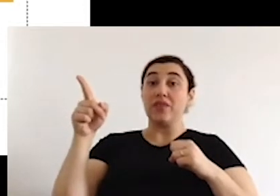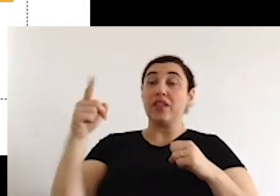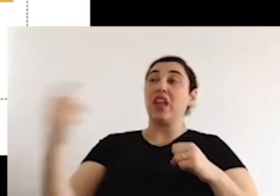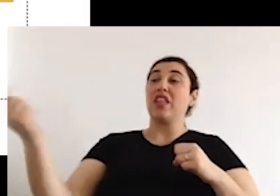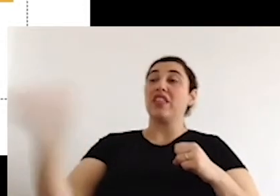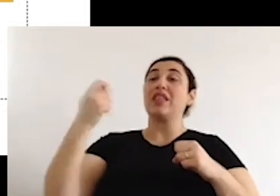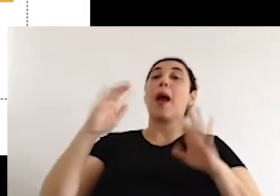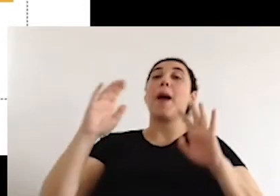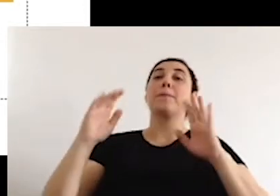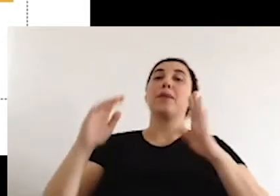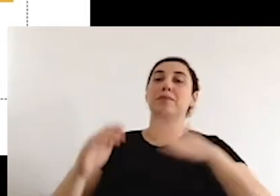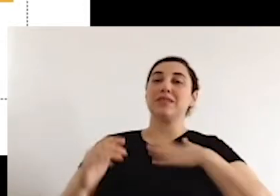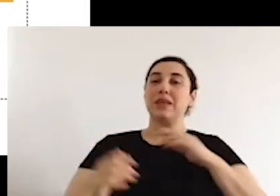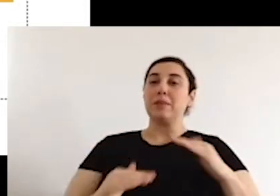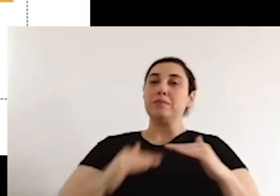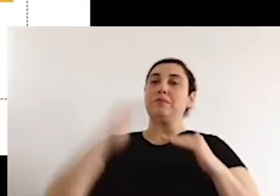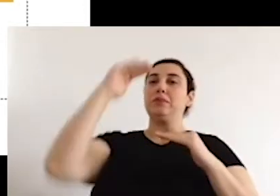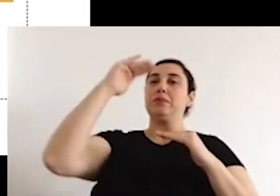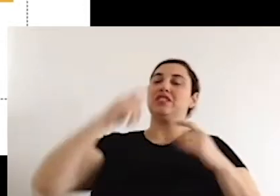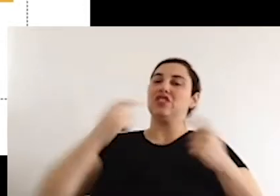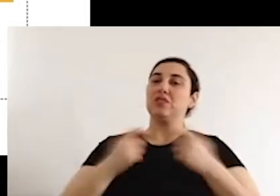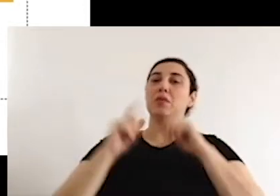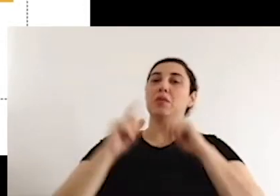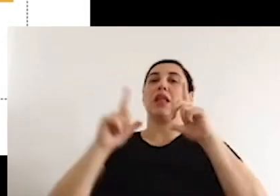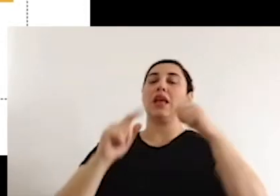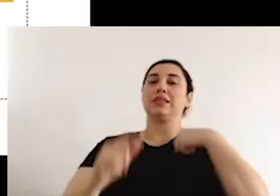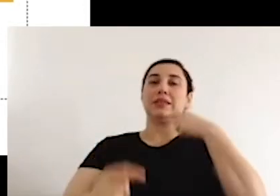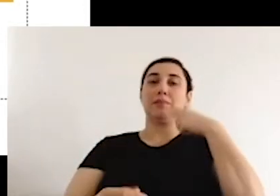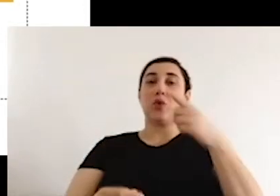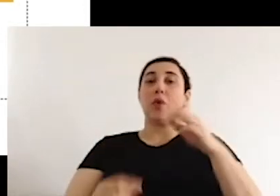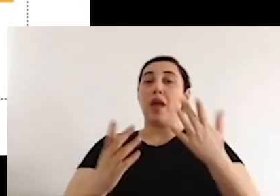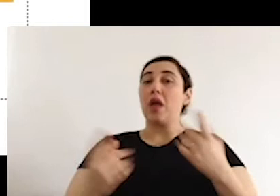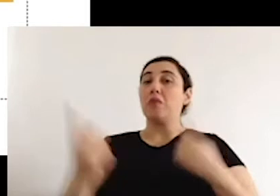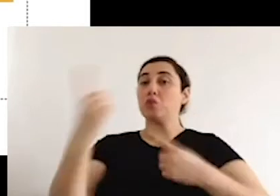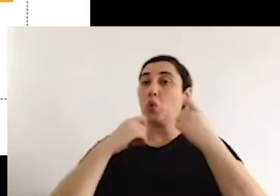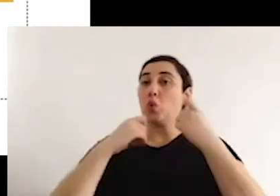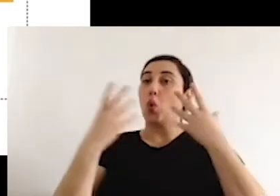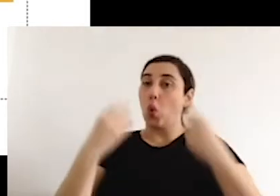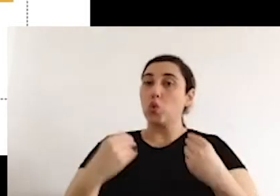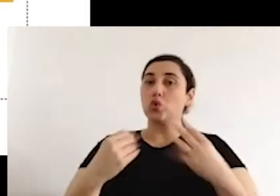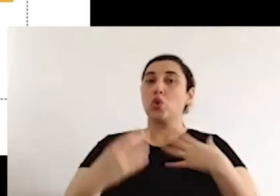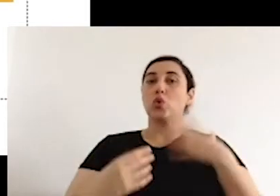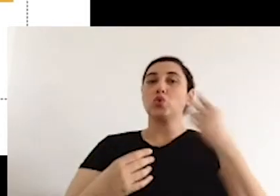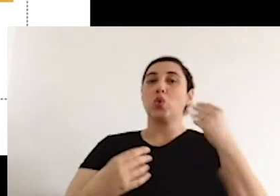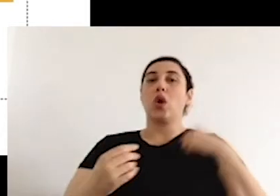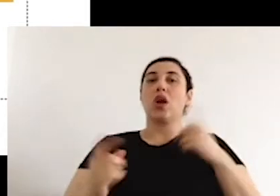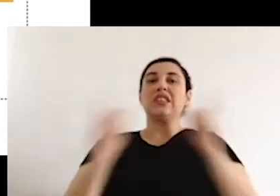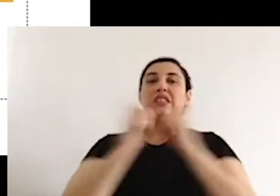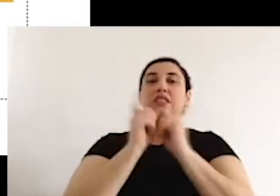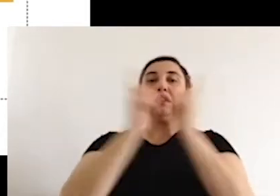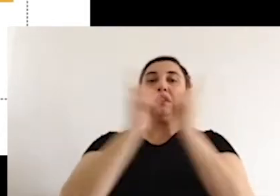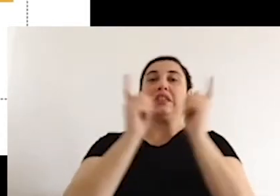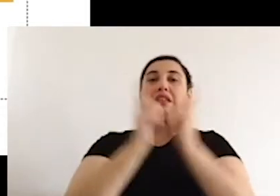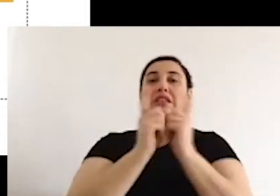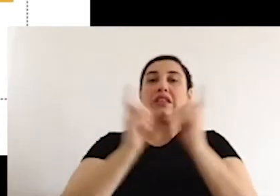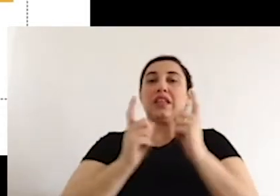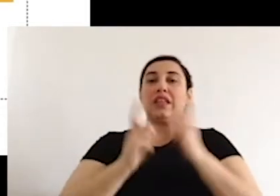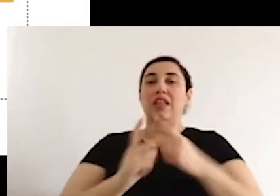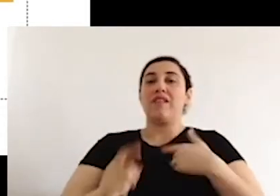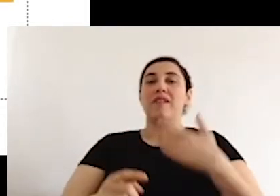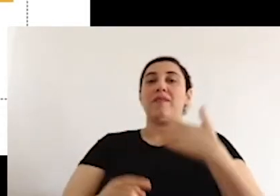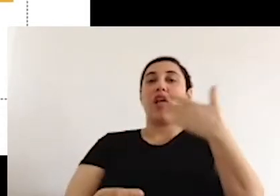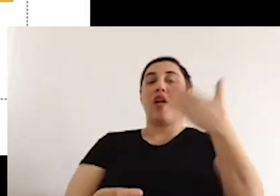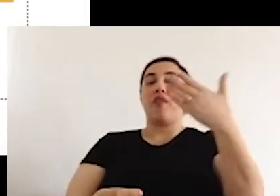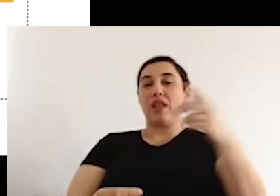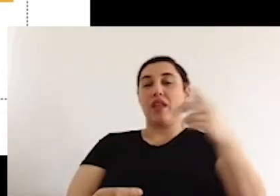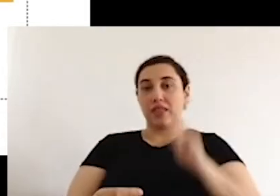us as human rights activists. And we should try to counter that and make